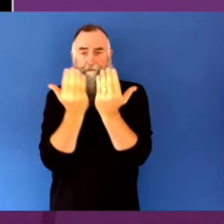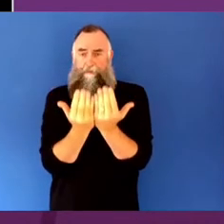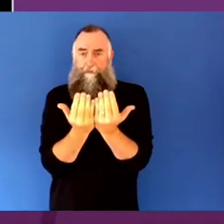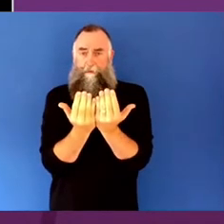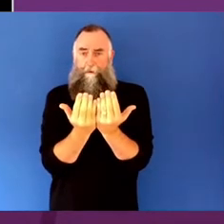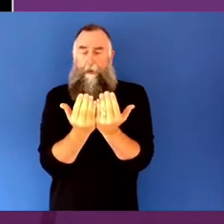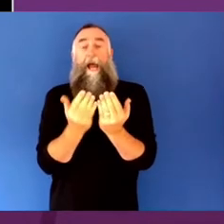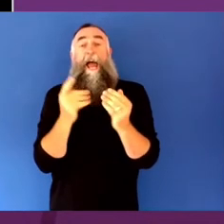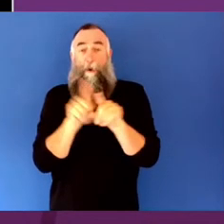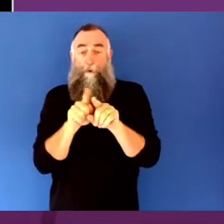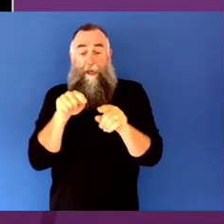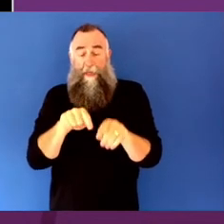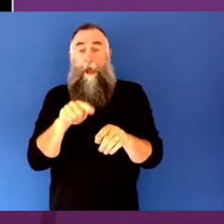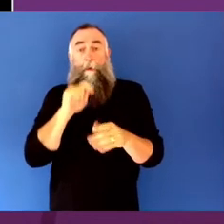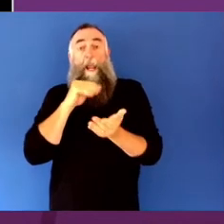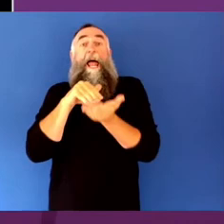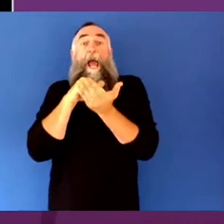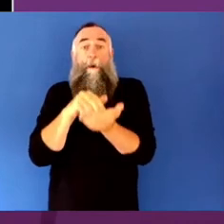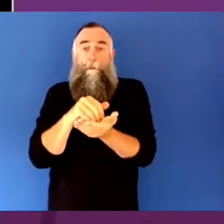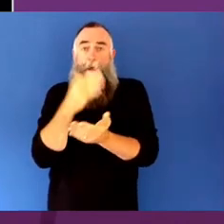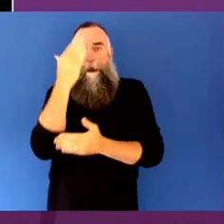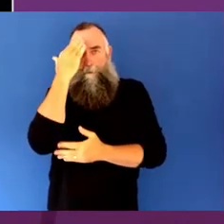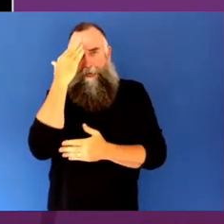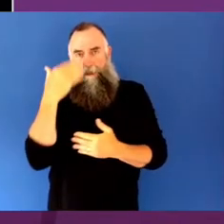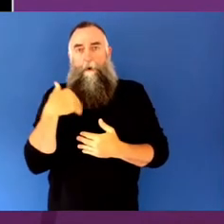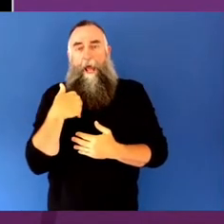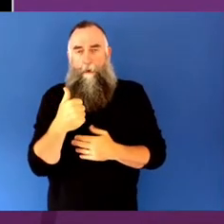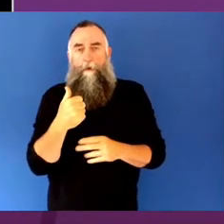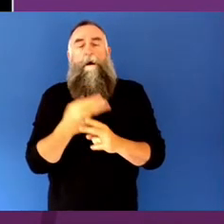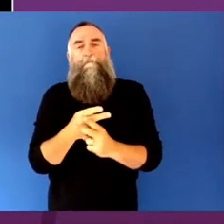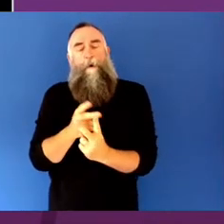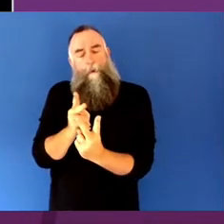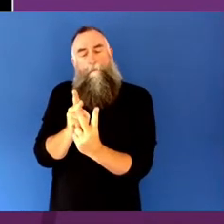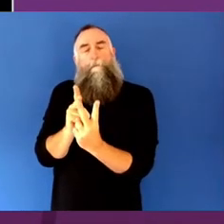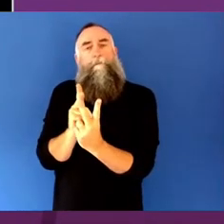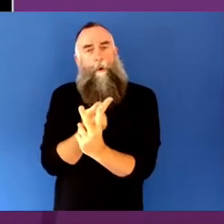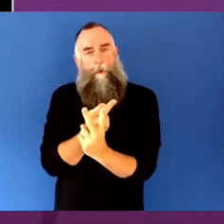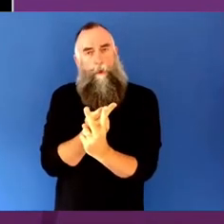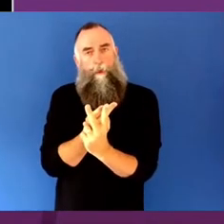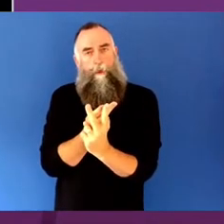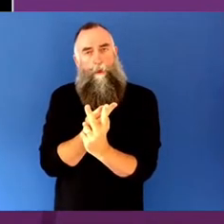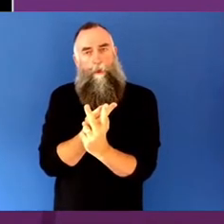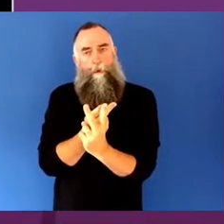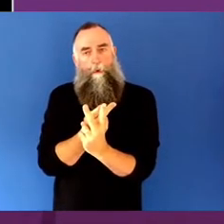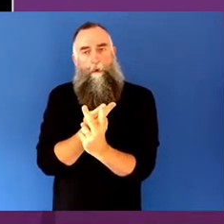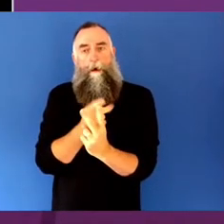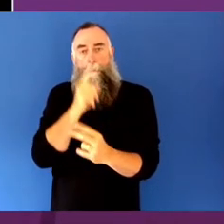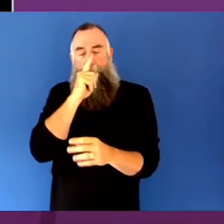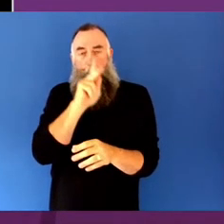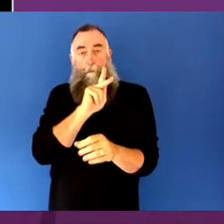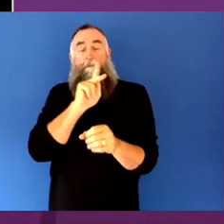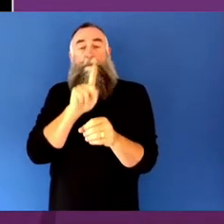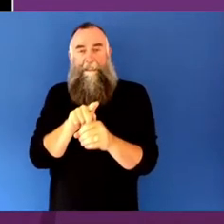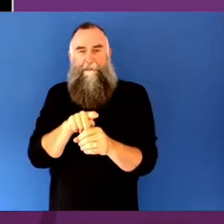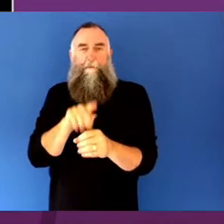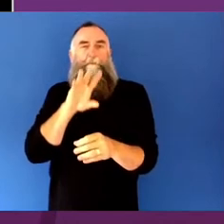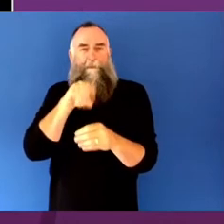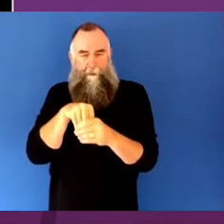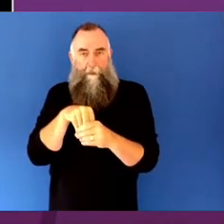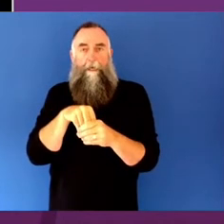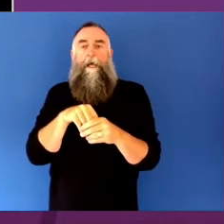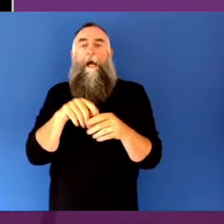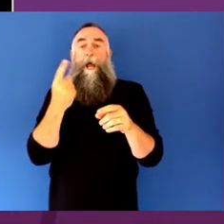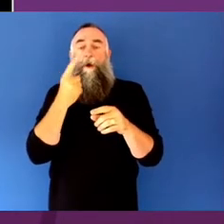health of both those participating, but also those attending in the